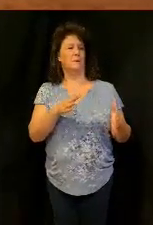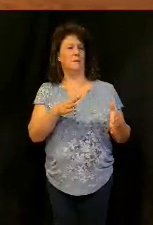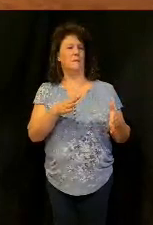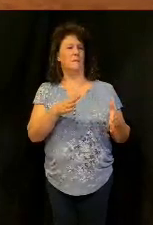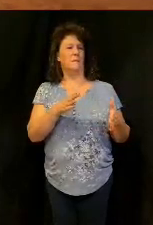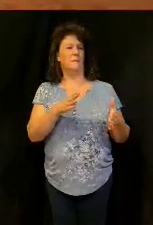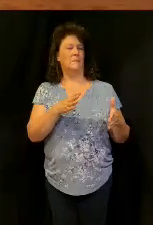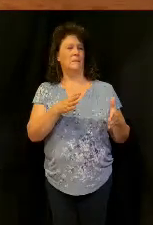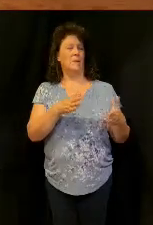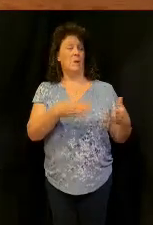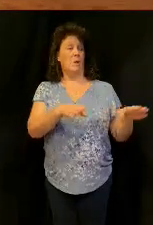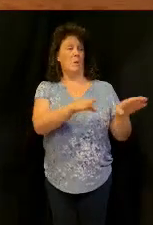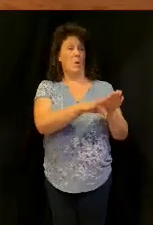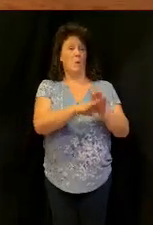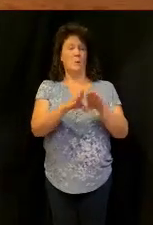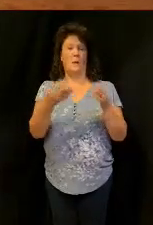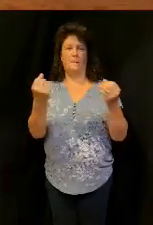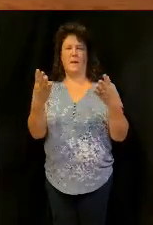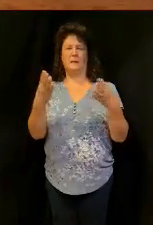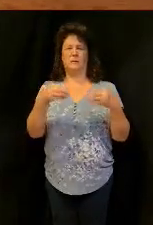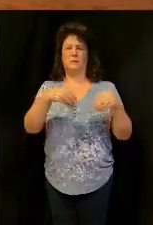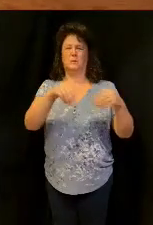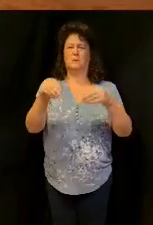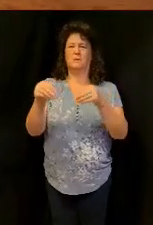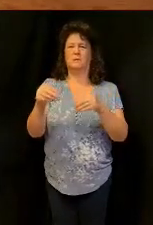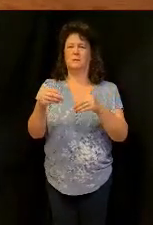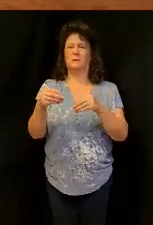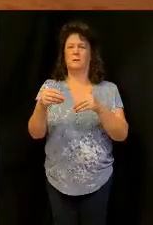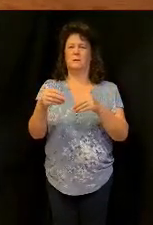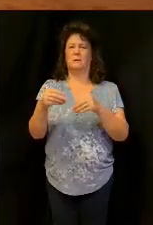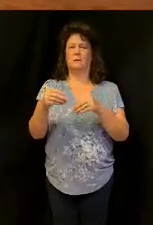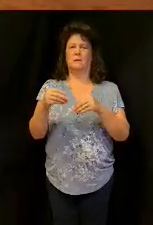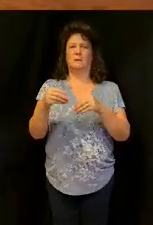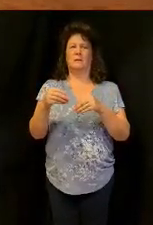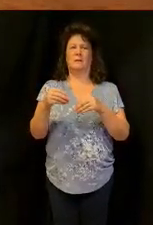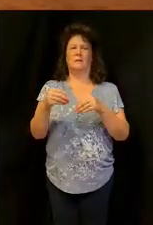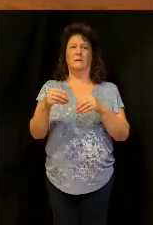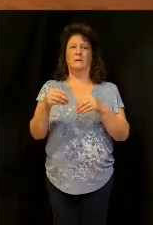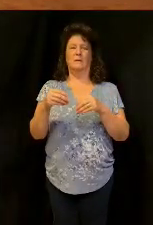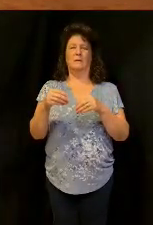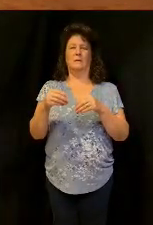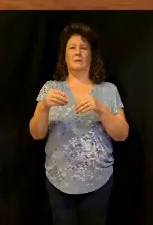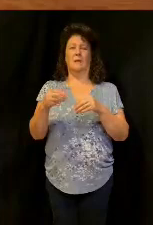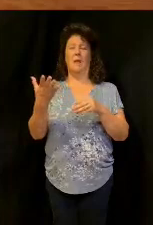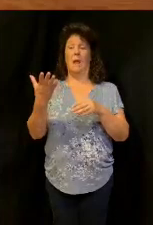sales with this line ready let me show you something several of your neighbors said you can't afford